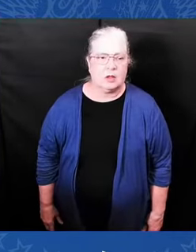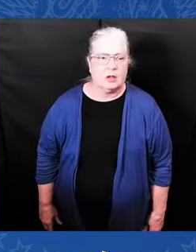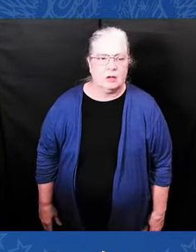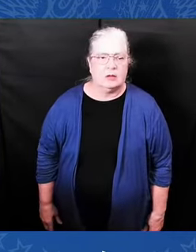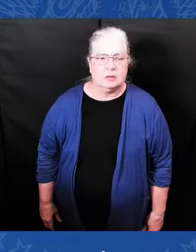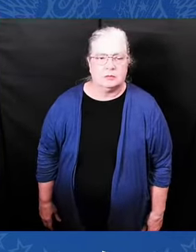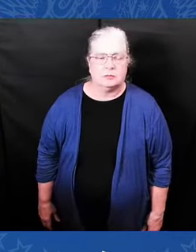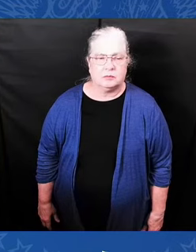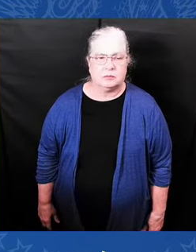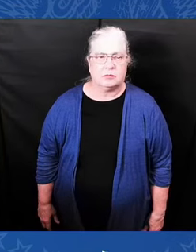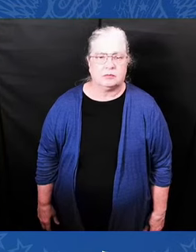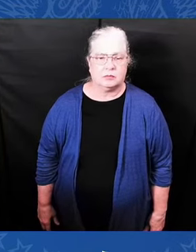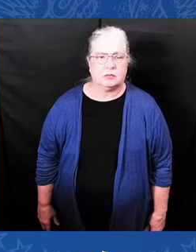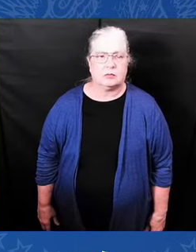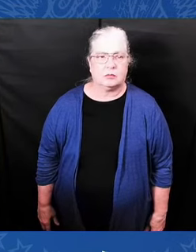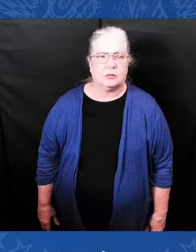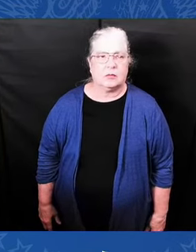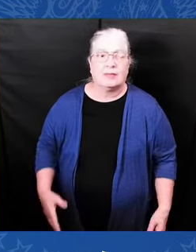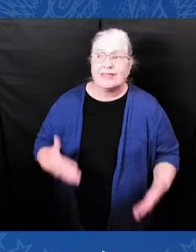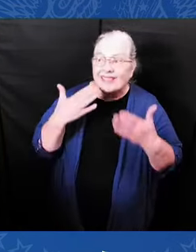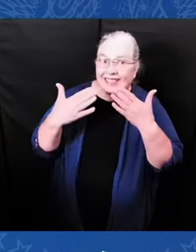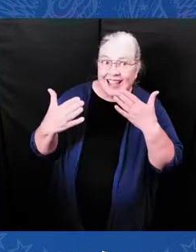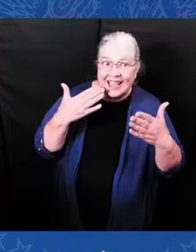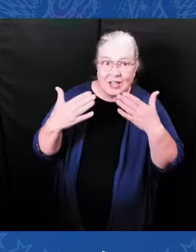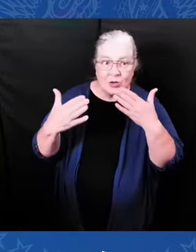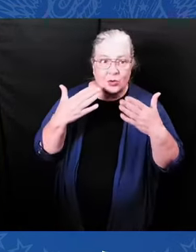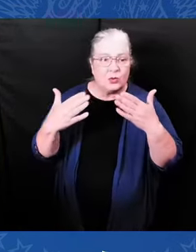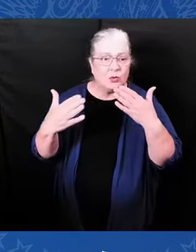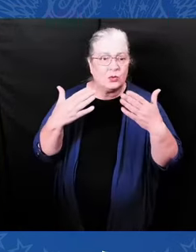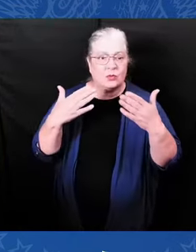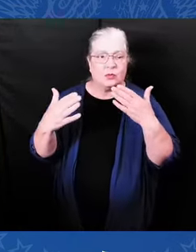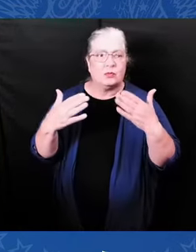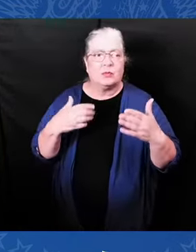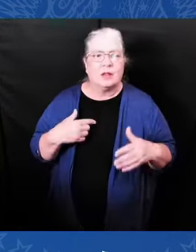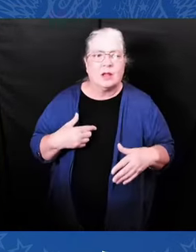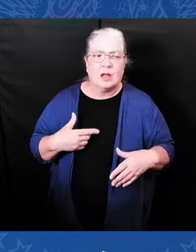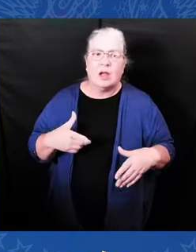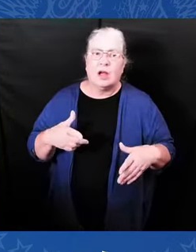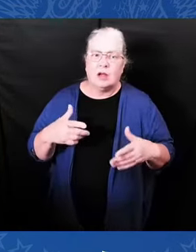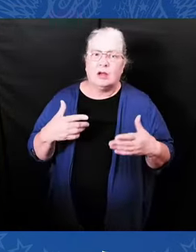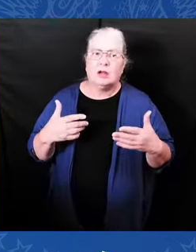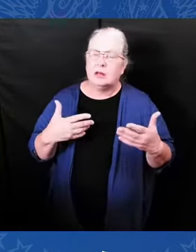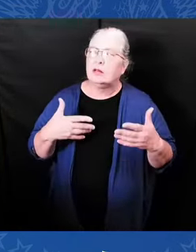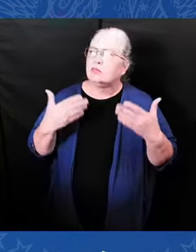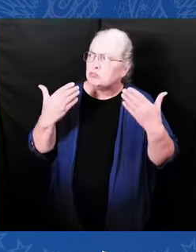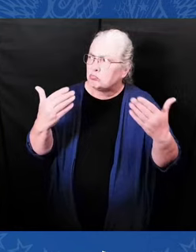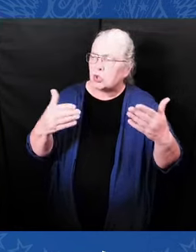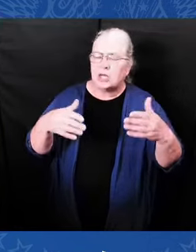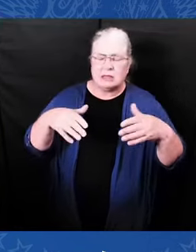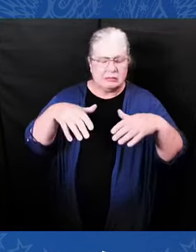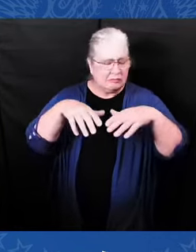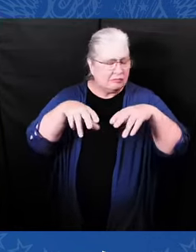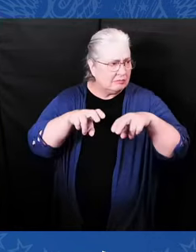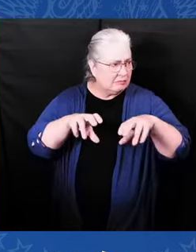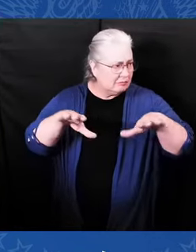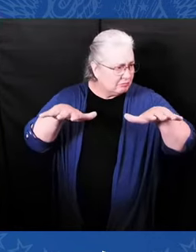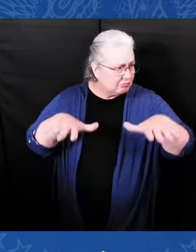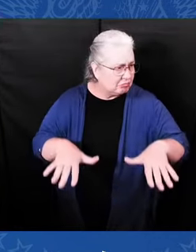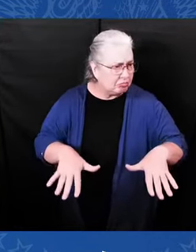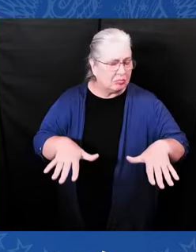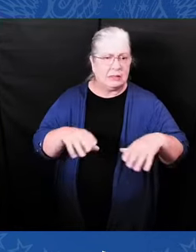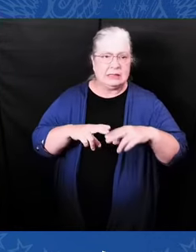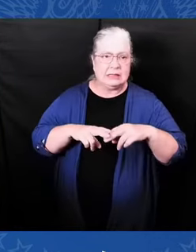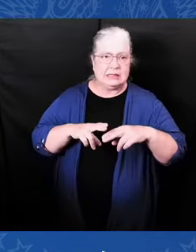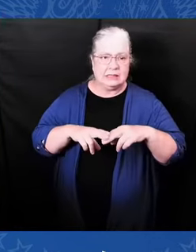Thank you everyone. If you take your seats, Representative Horsford and I want to add our congratulations